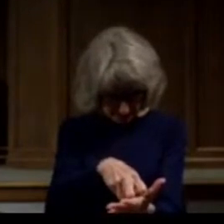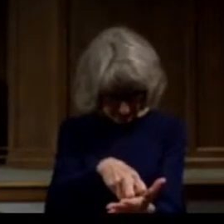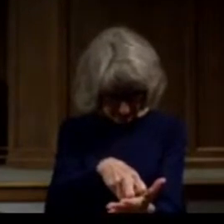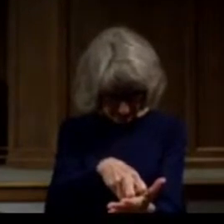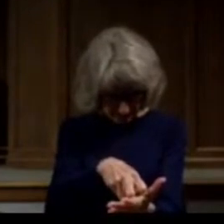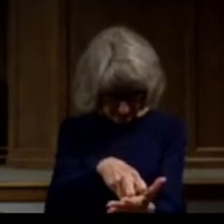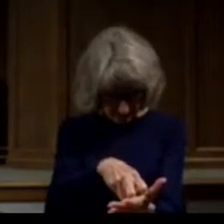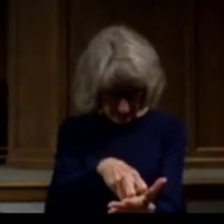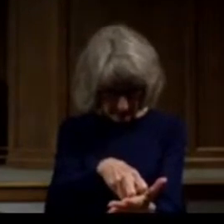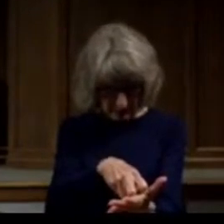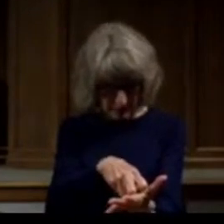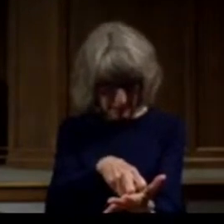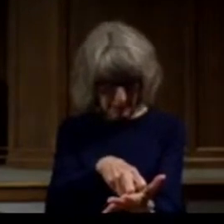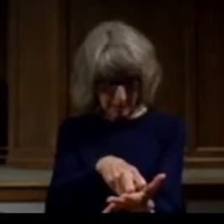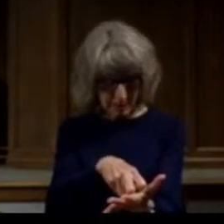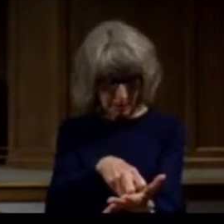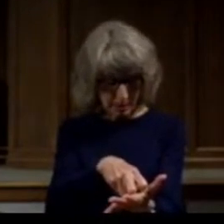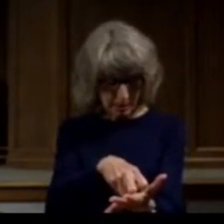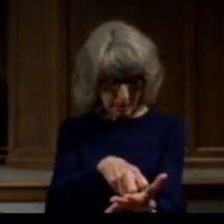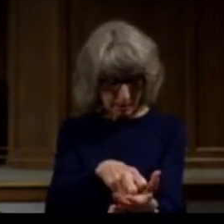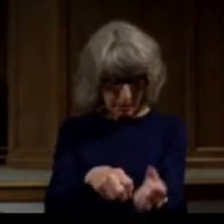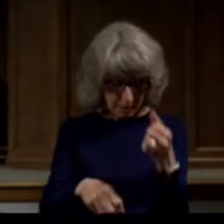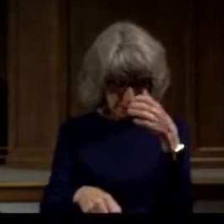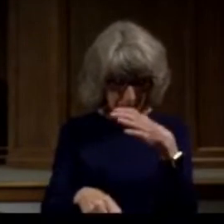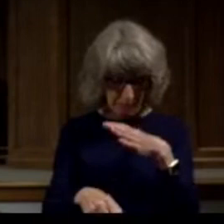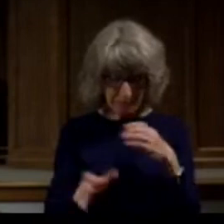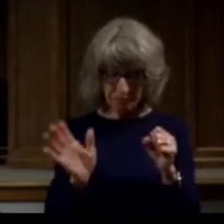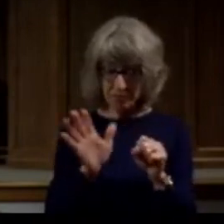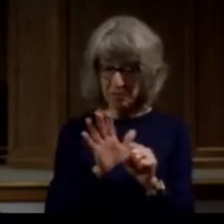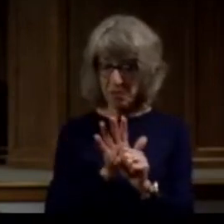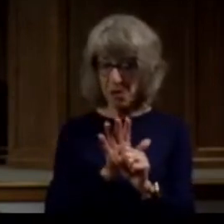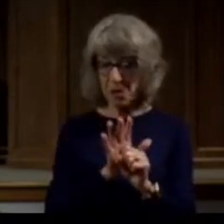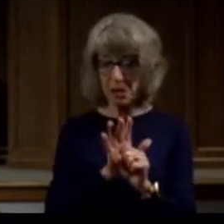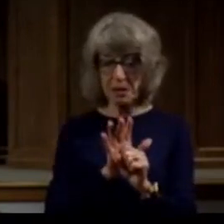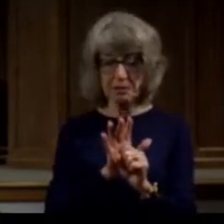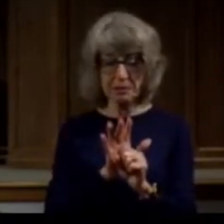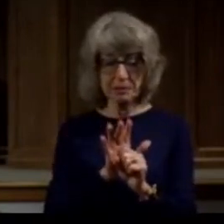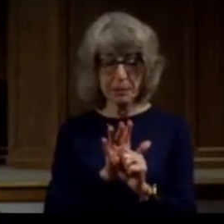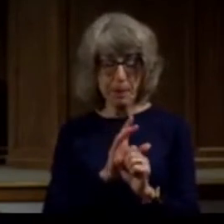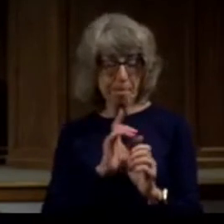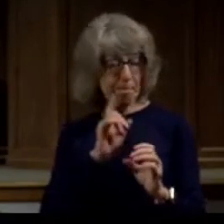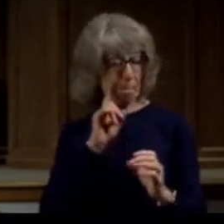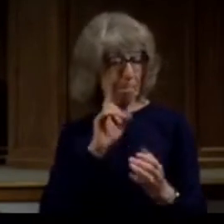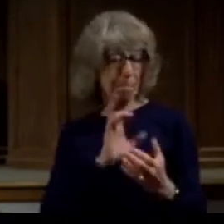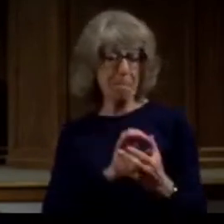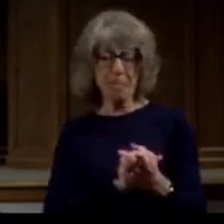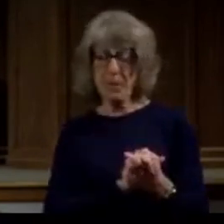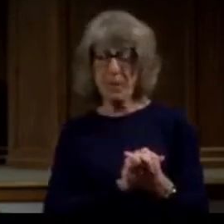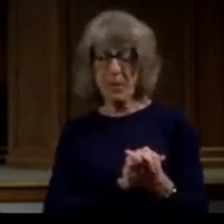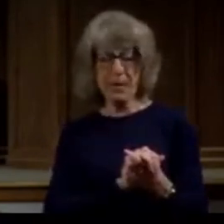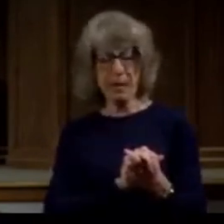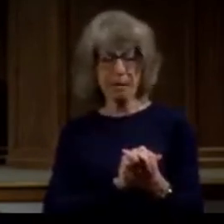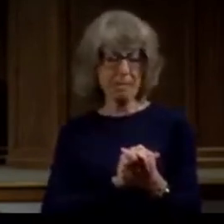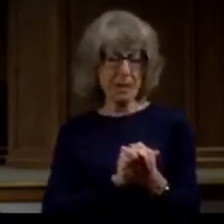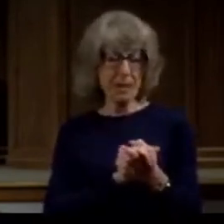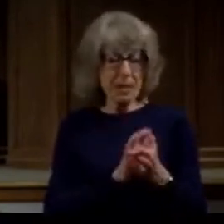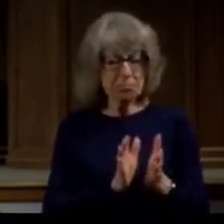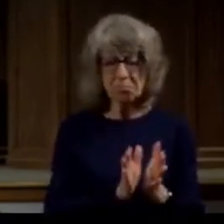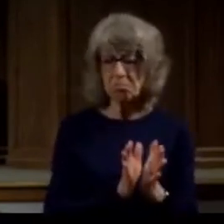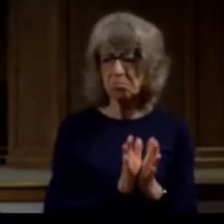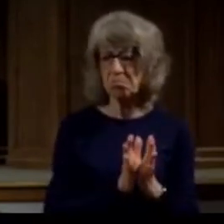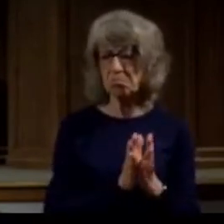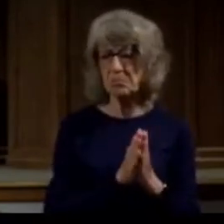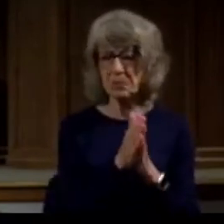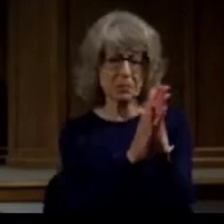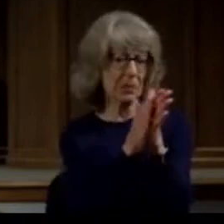And so this man of great intimidation, this man of great persuasive power, this man who thought of himself as a